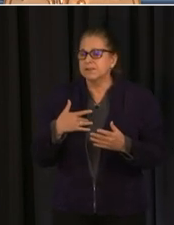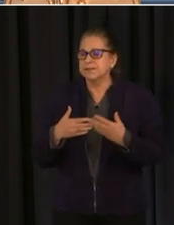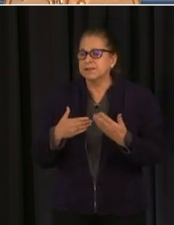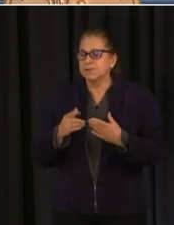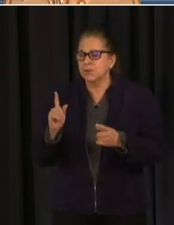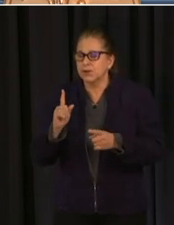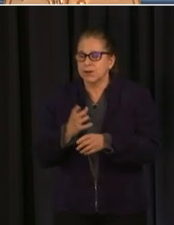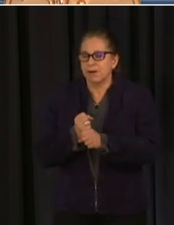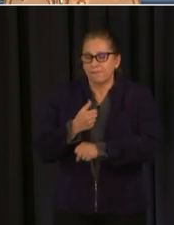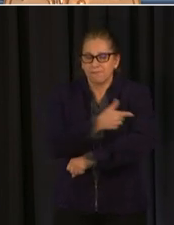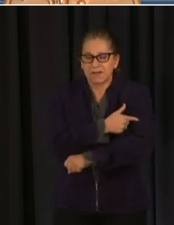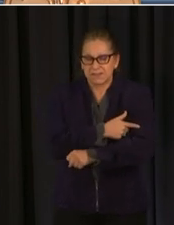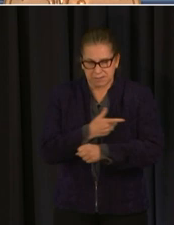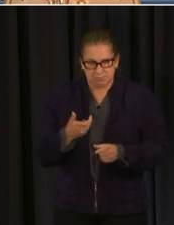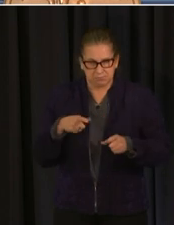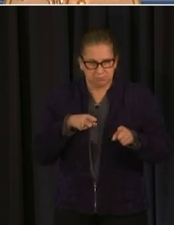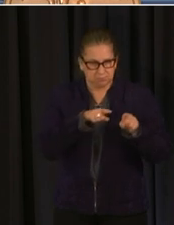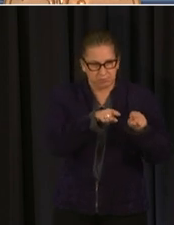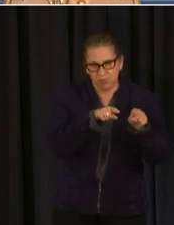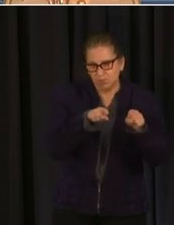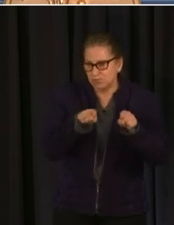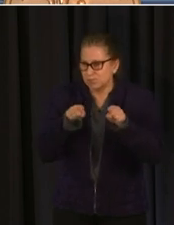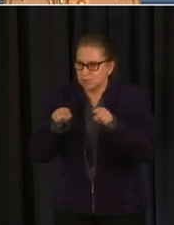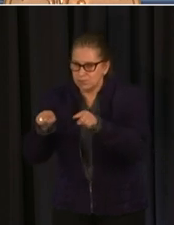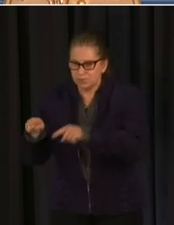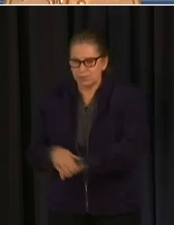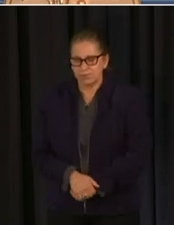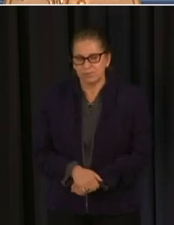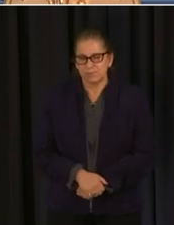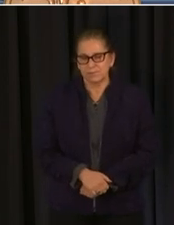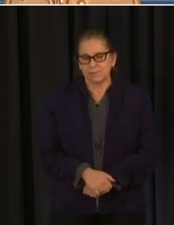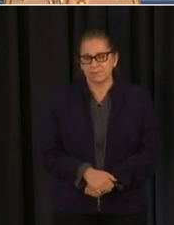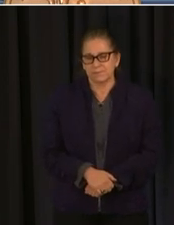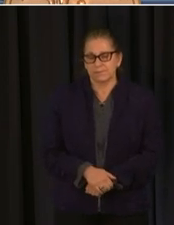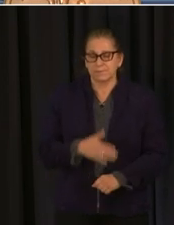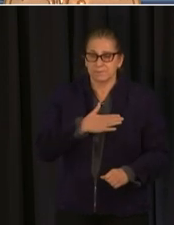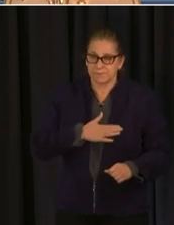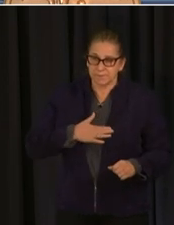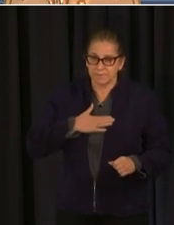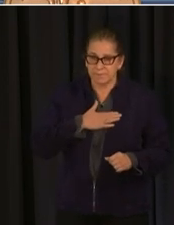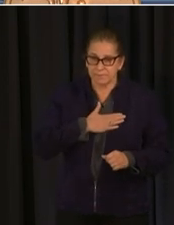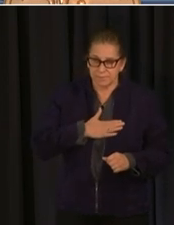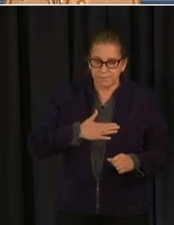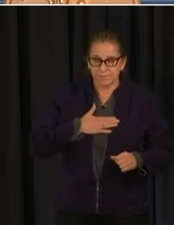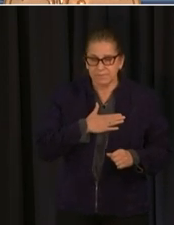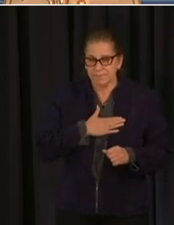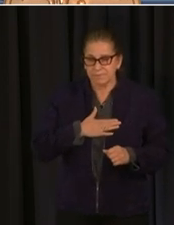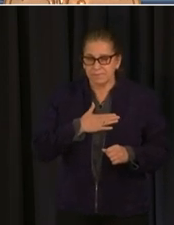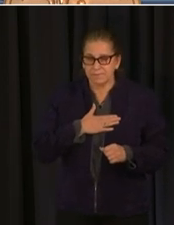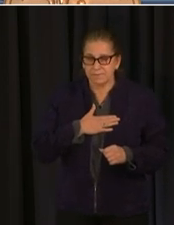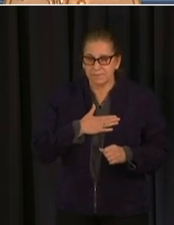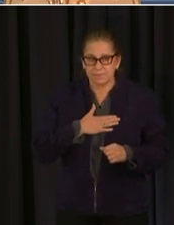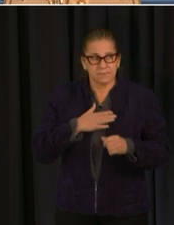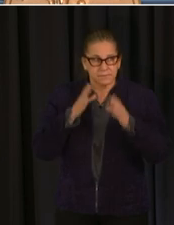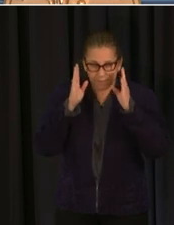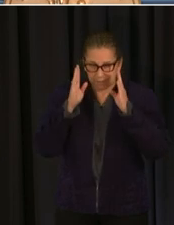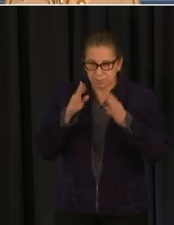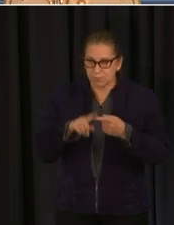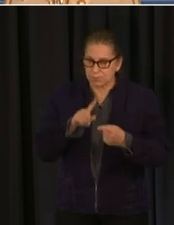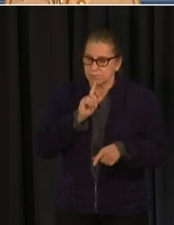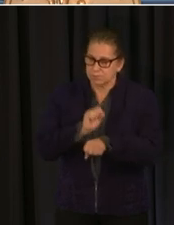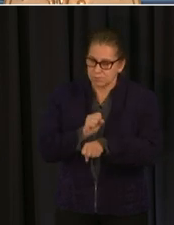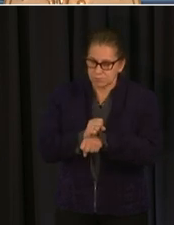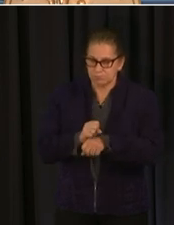so please uh pay attention to getting uh your vaccine so with all this in place we are seeing